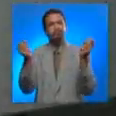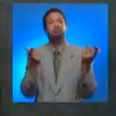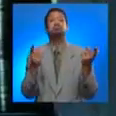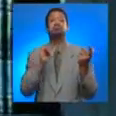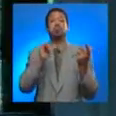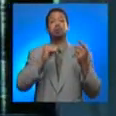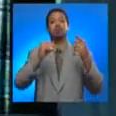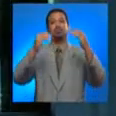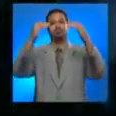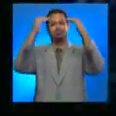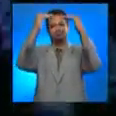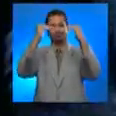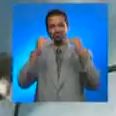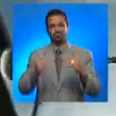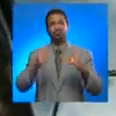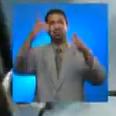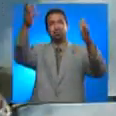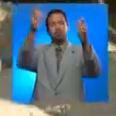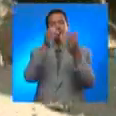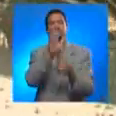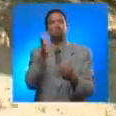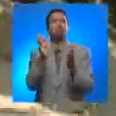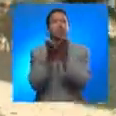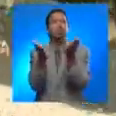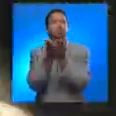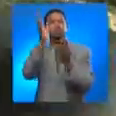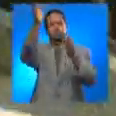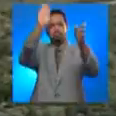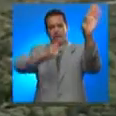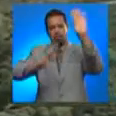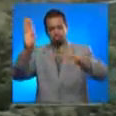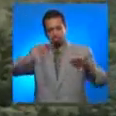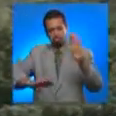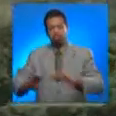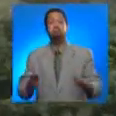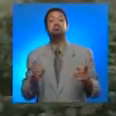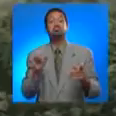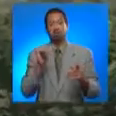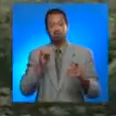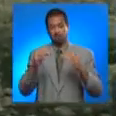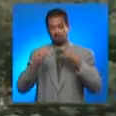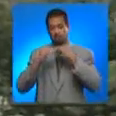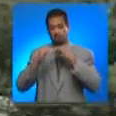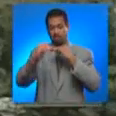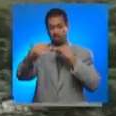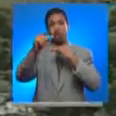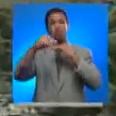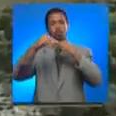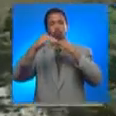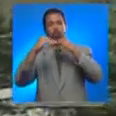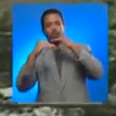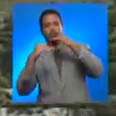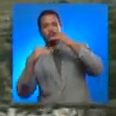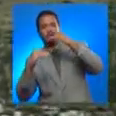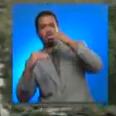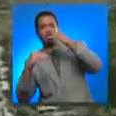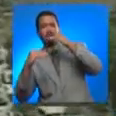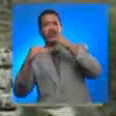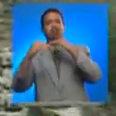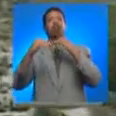shelves. Low-quality constructions will likely be damaged. Soil may show small collapses or bumps.